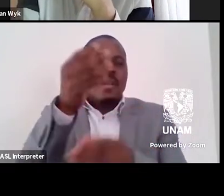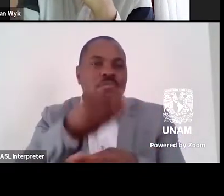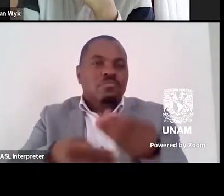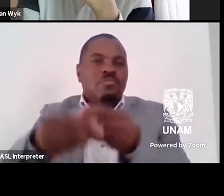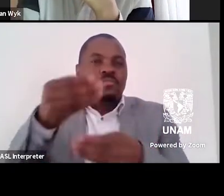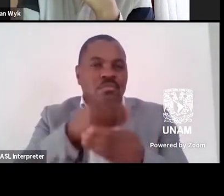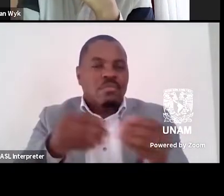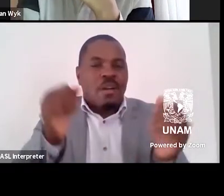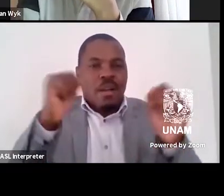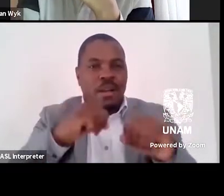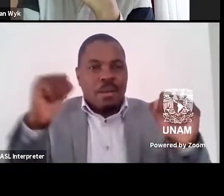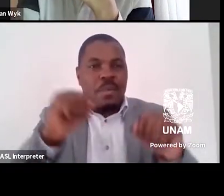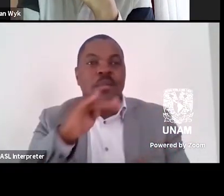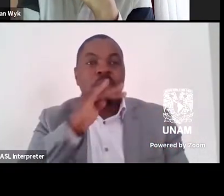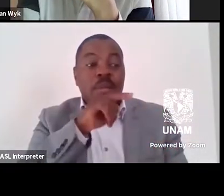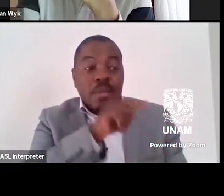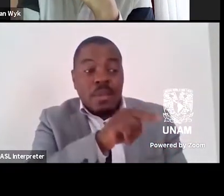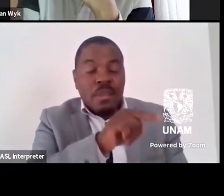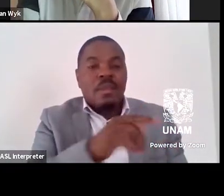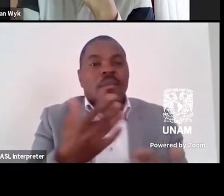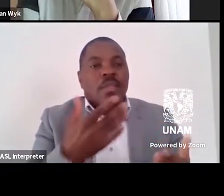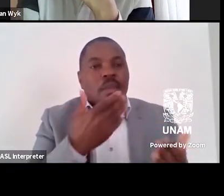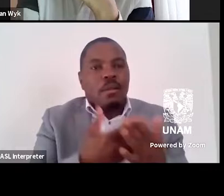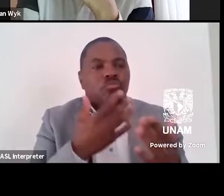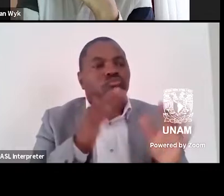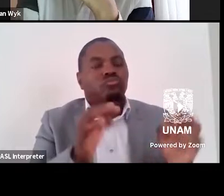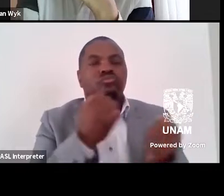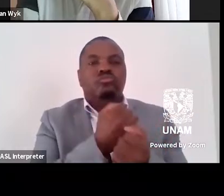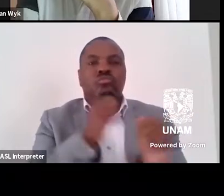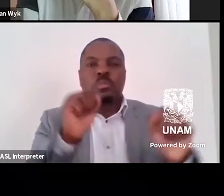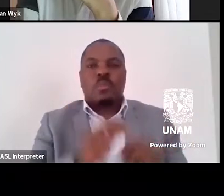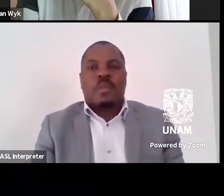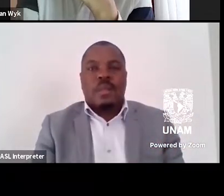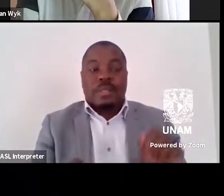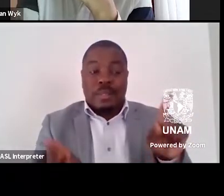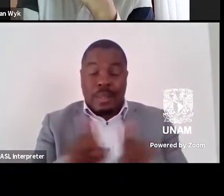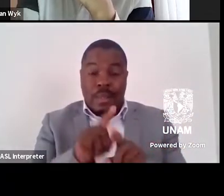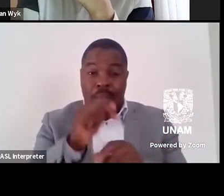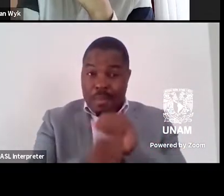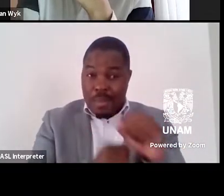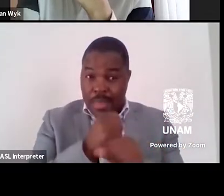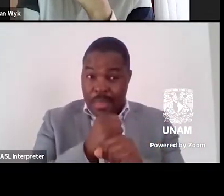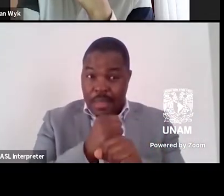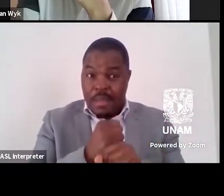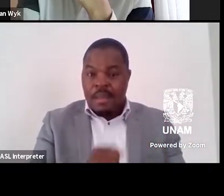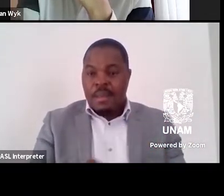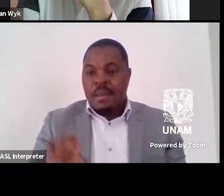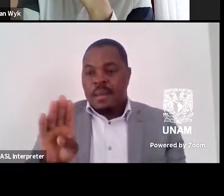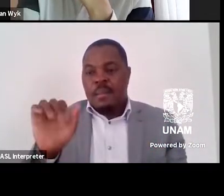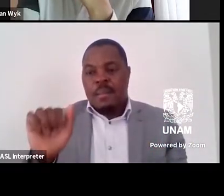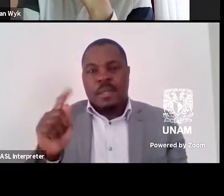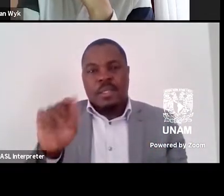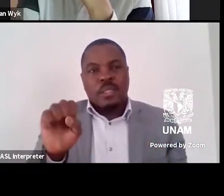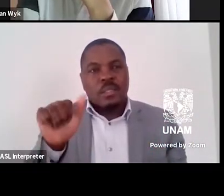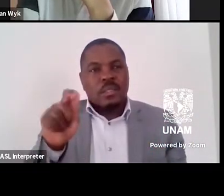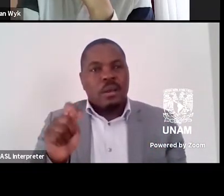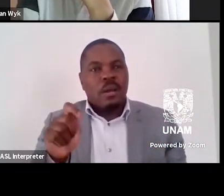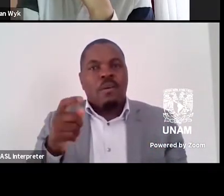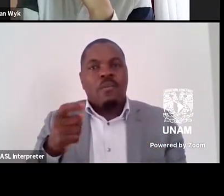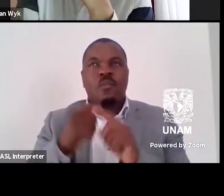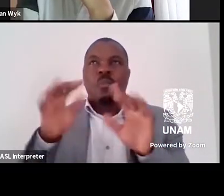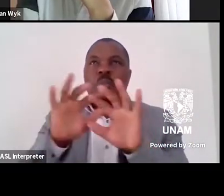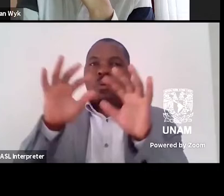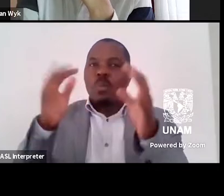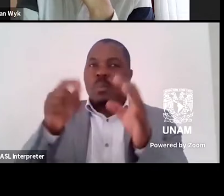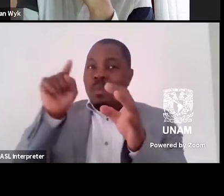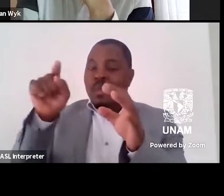Mexico to its definite globalization. The same year, Zapatista uprising showed that globalization is